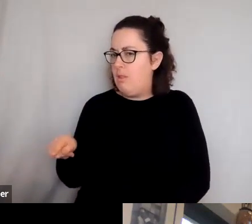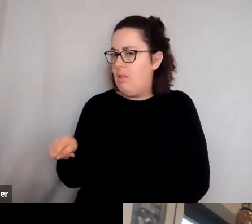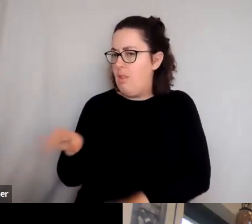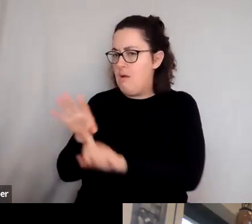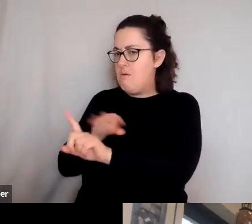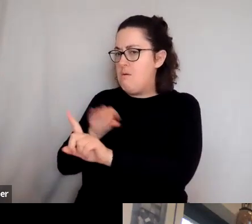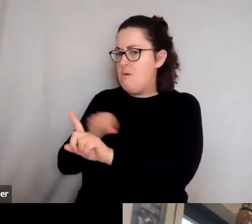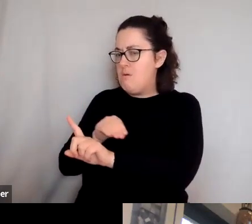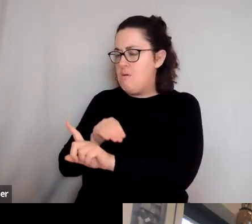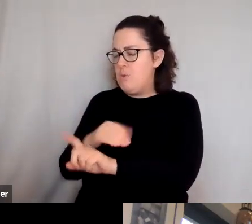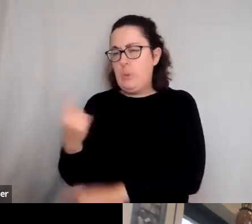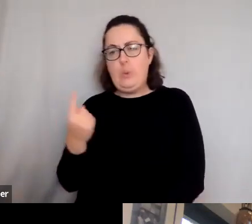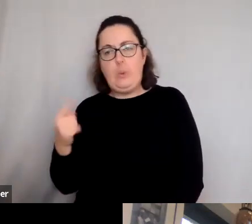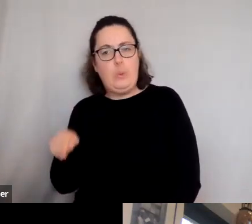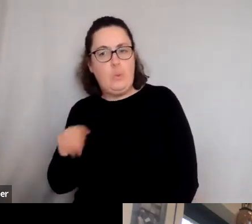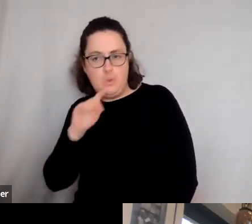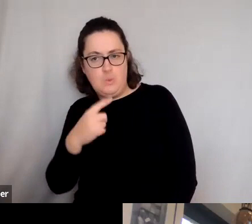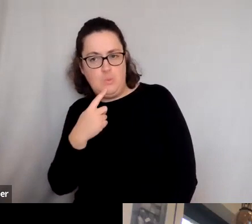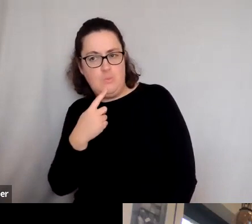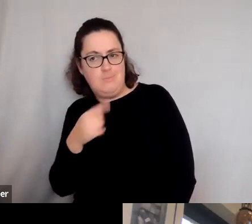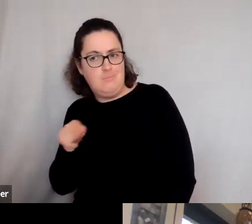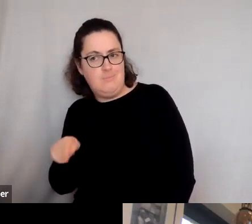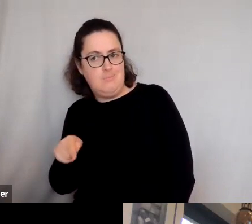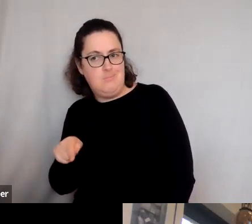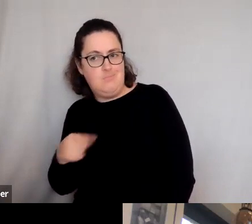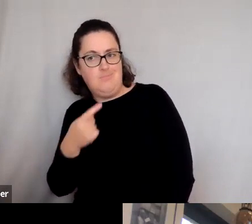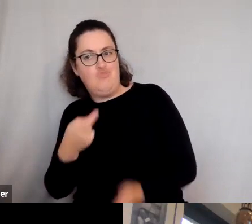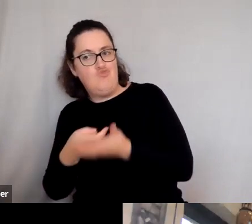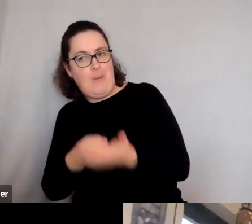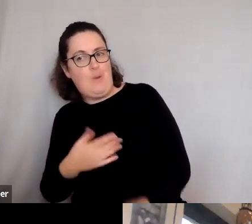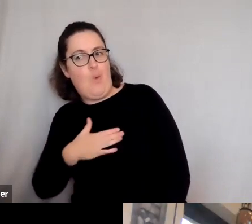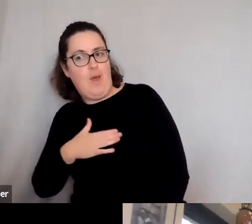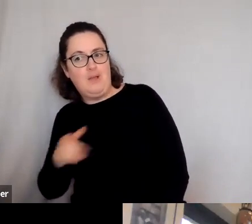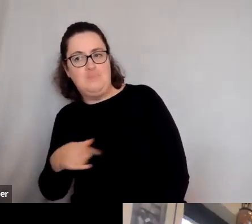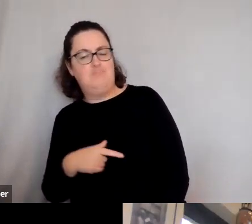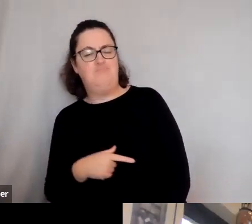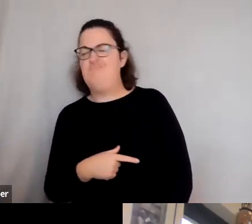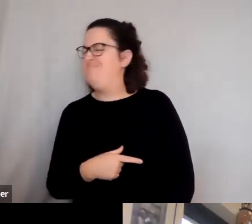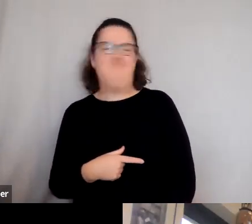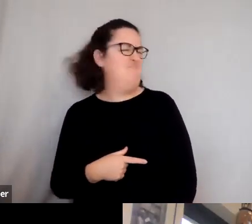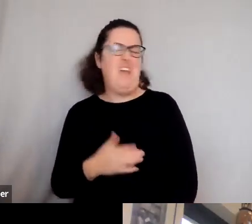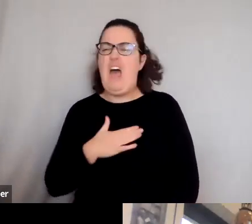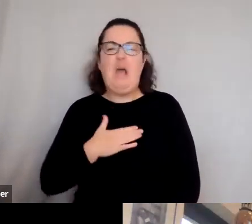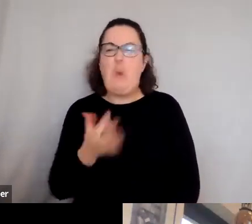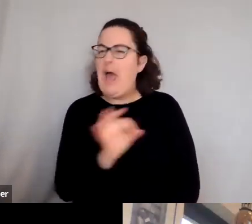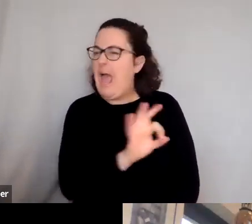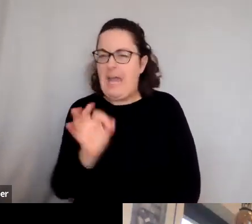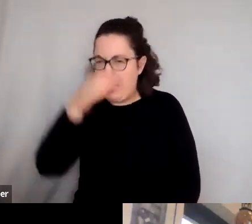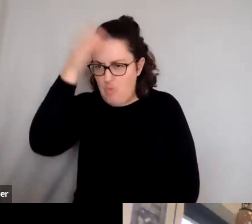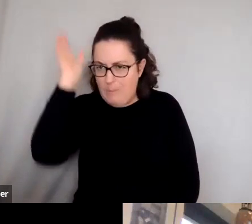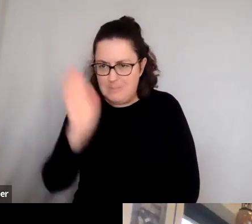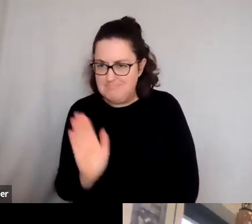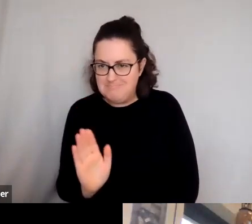broaden their views? Is there anybody in particular that you kind of like? No, I don't think I like any Romans, for a start.